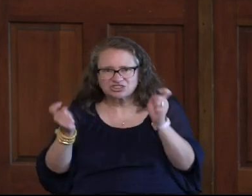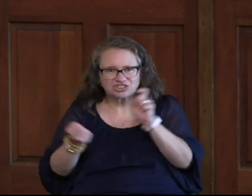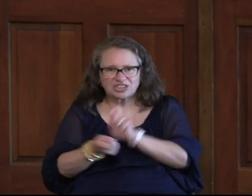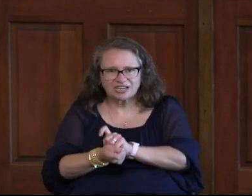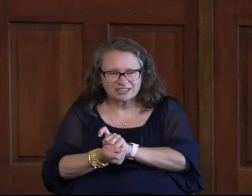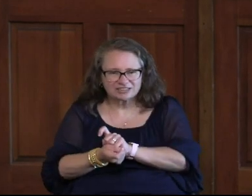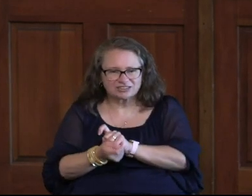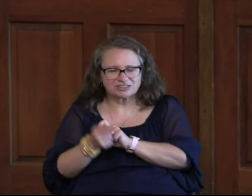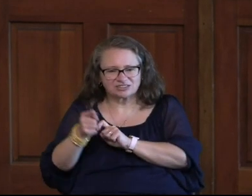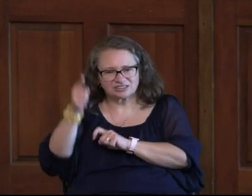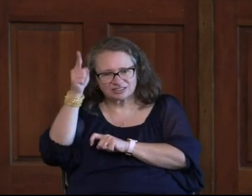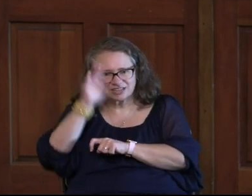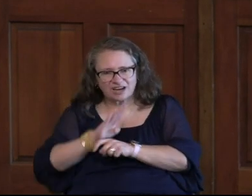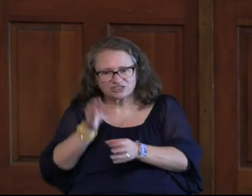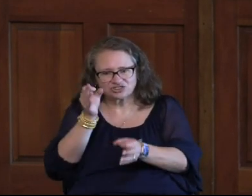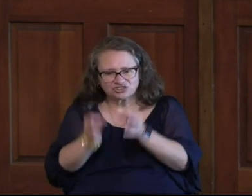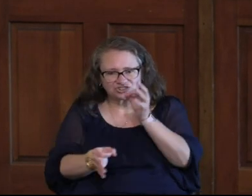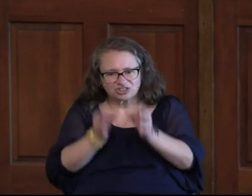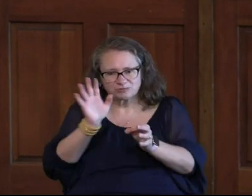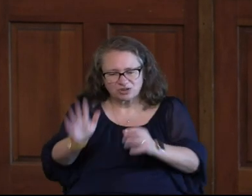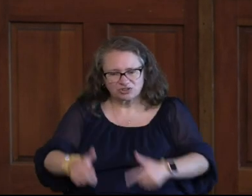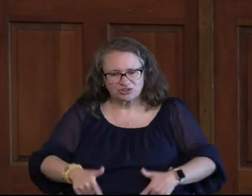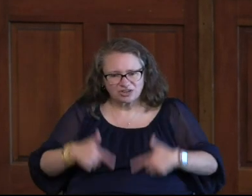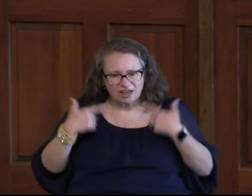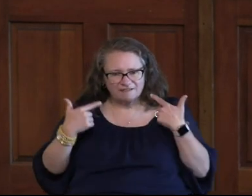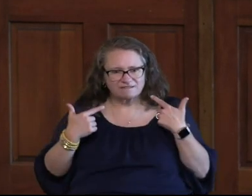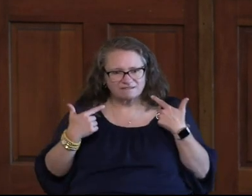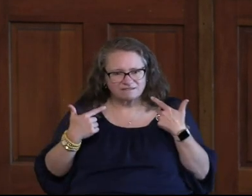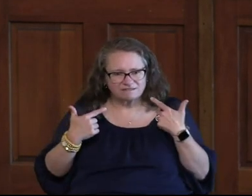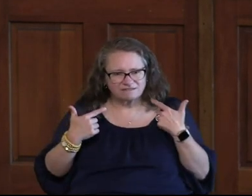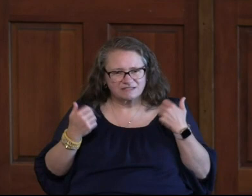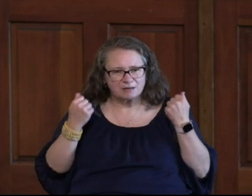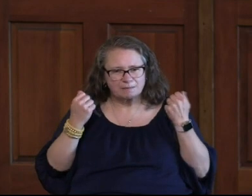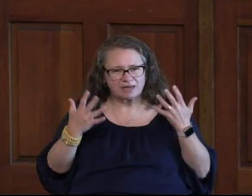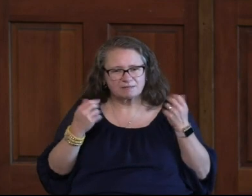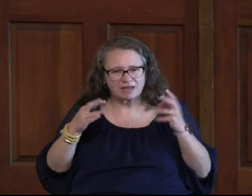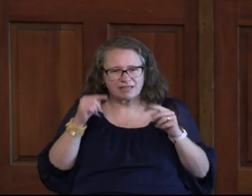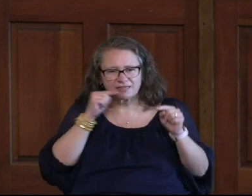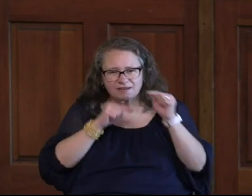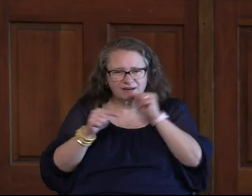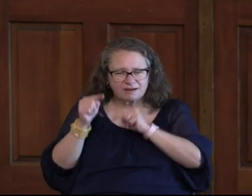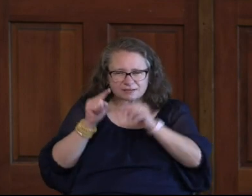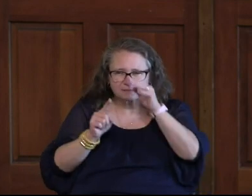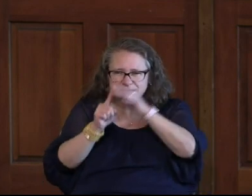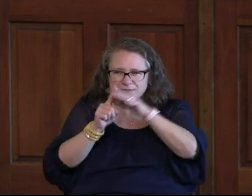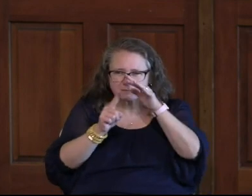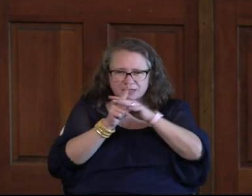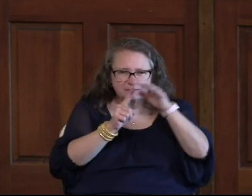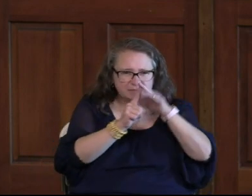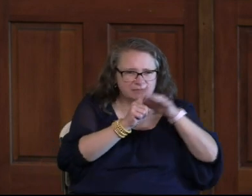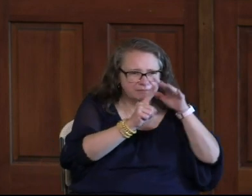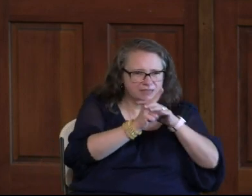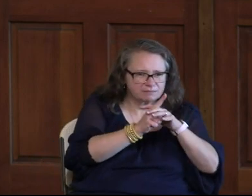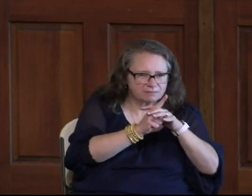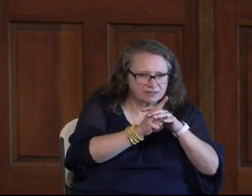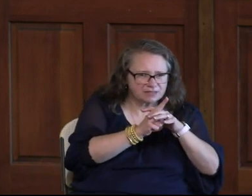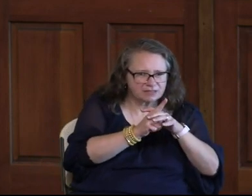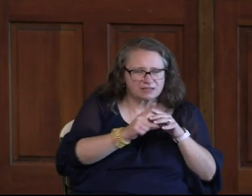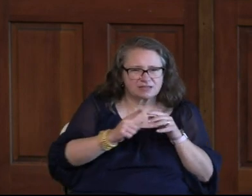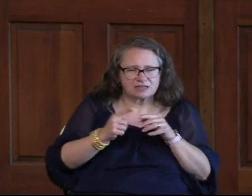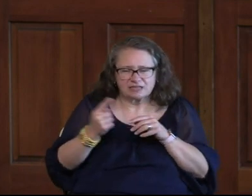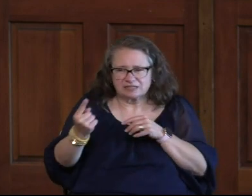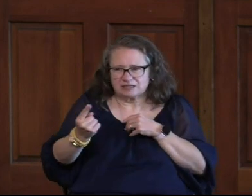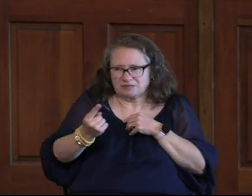This is just God's judgment on your life. So many lies just started to filter into her life. And she said,